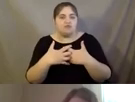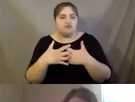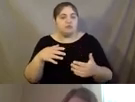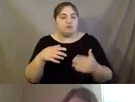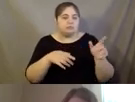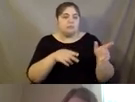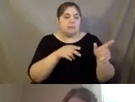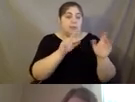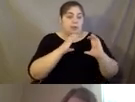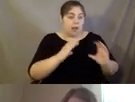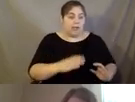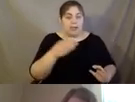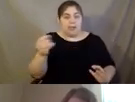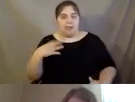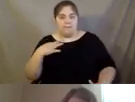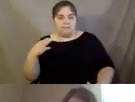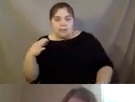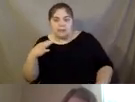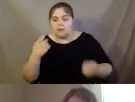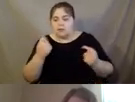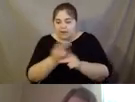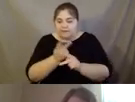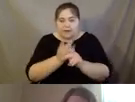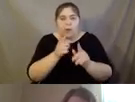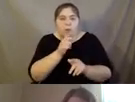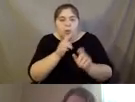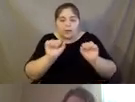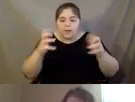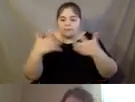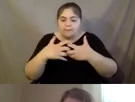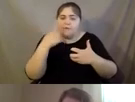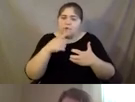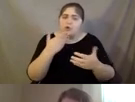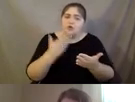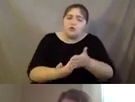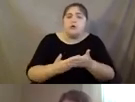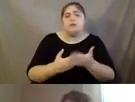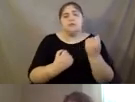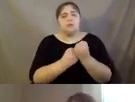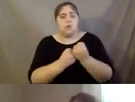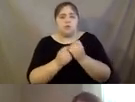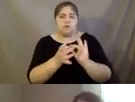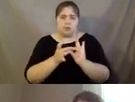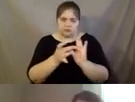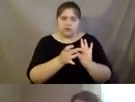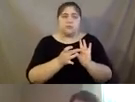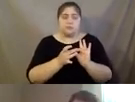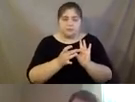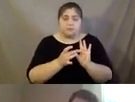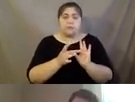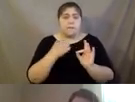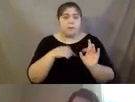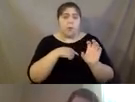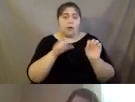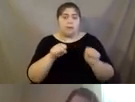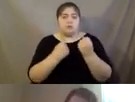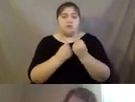and, and who can we, who can we bring together for a really meaningful and supportive relationship. Um, but we are able to serve